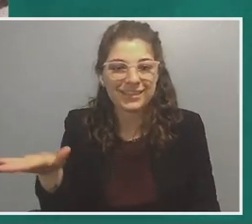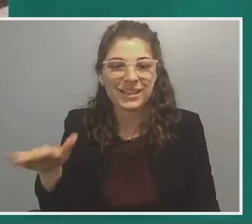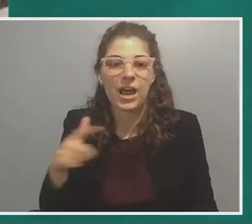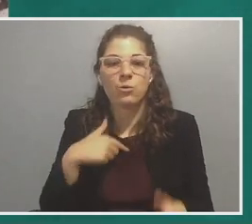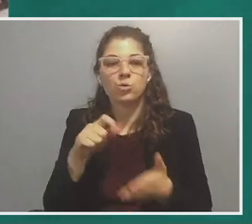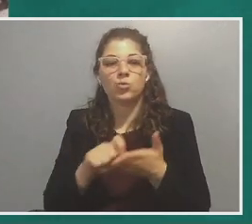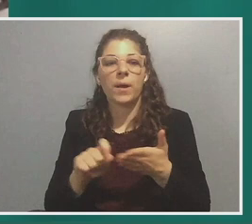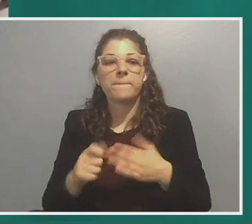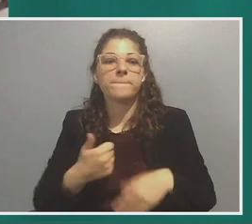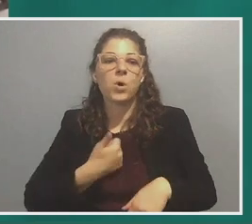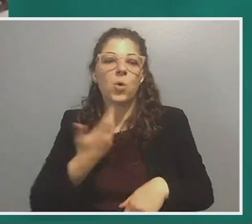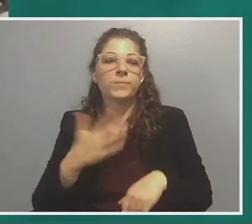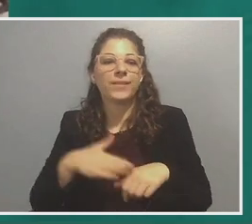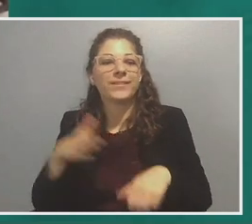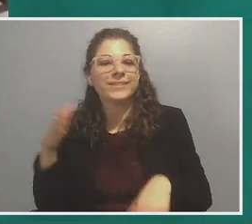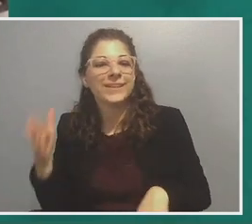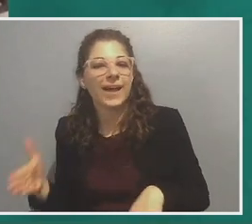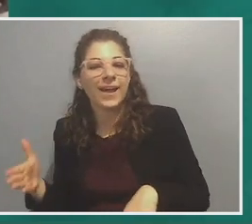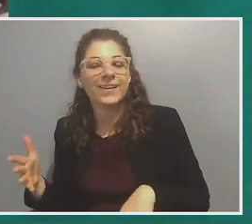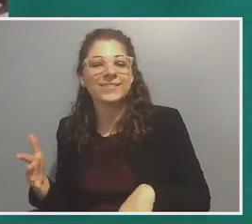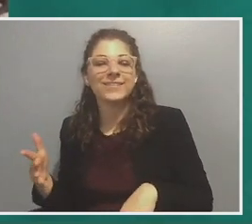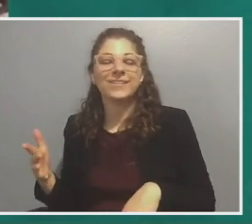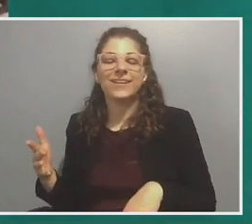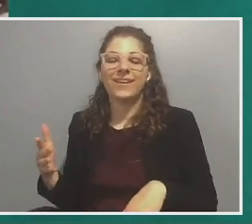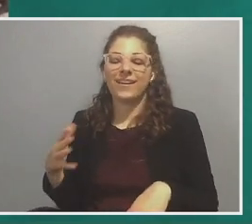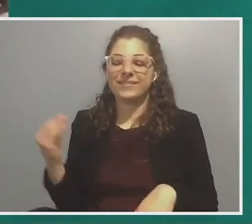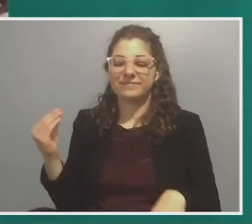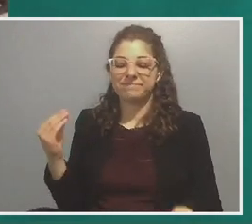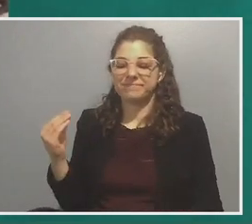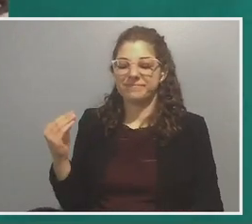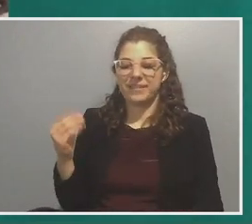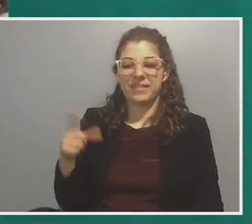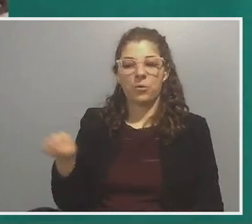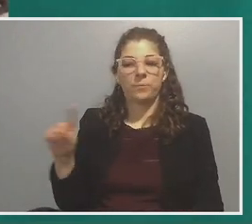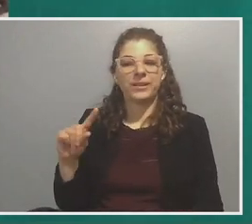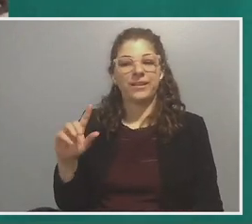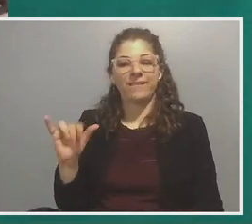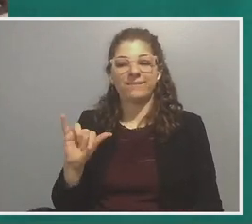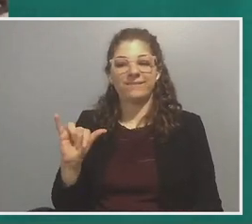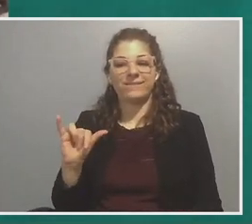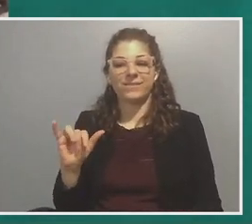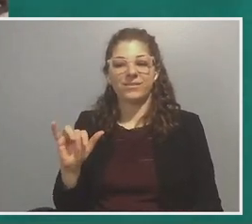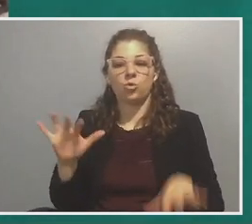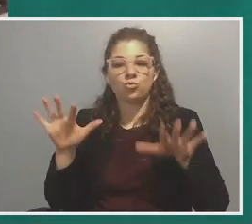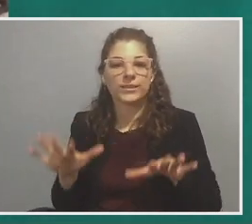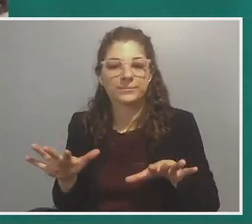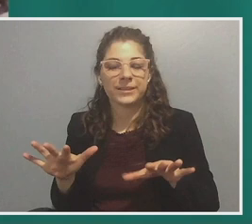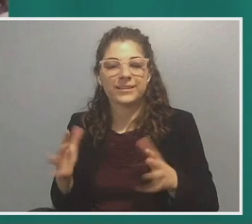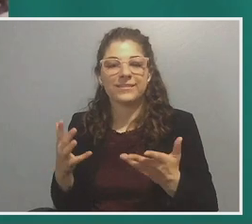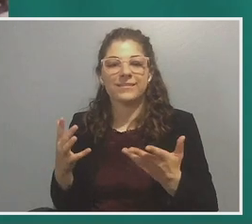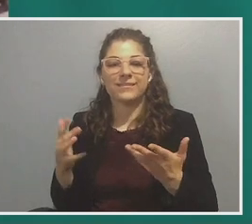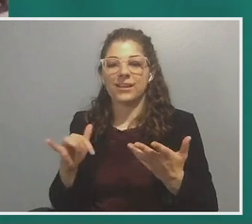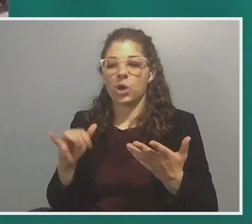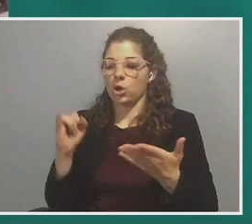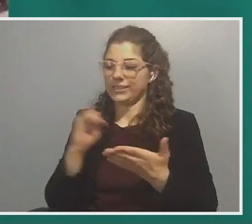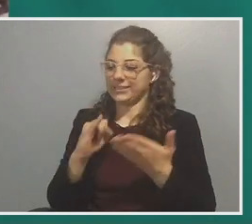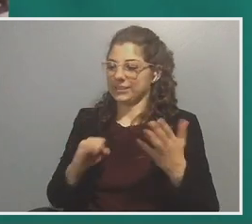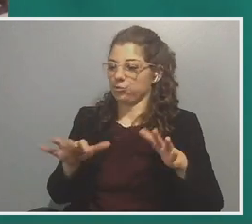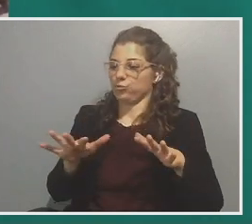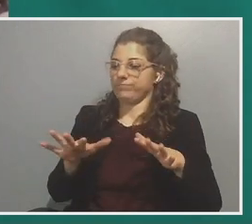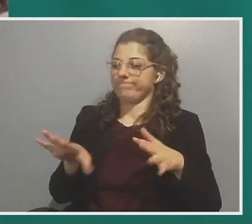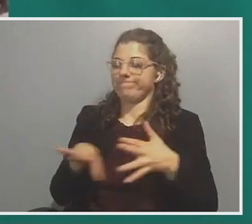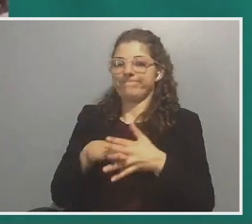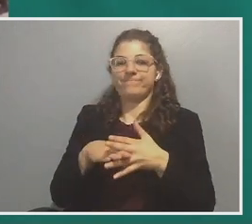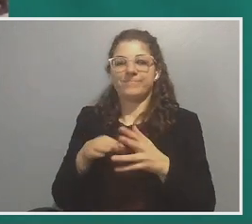side. Um, and, and they would be a sort of a respite, um, like an artistic respite from the,